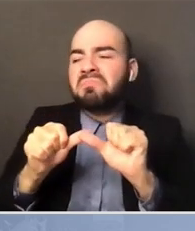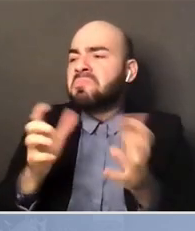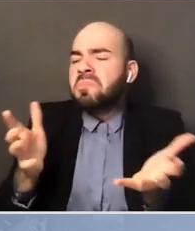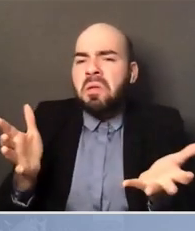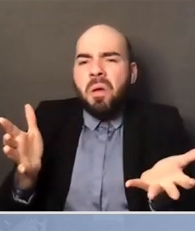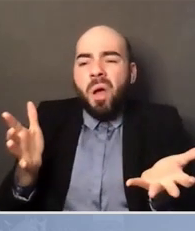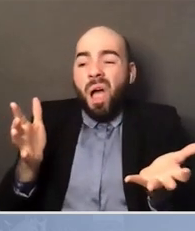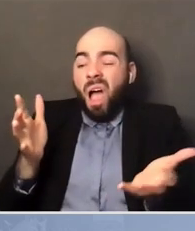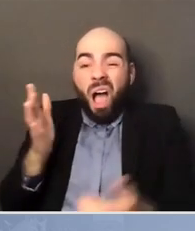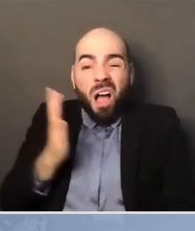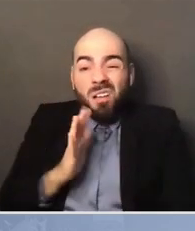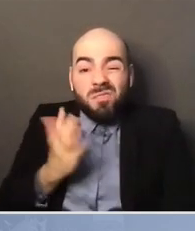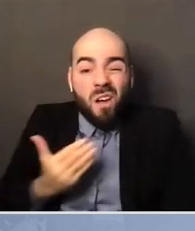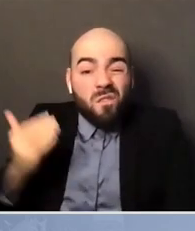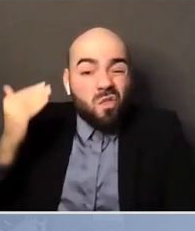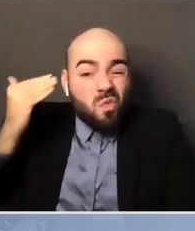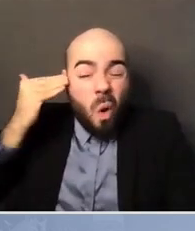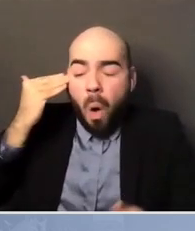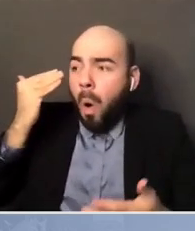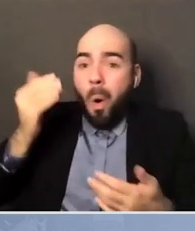directly in a straight line.